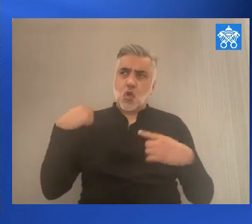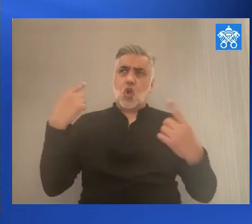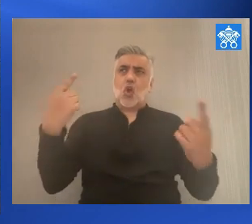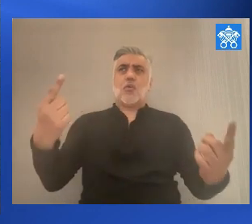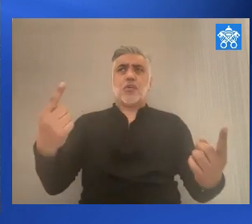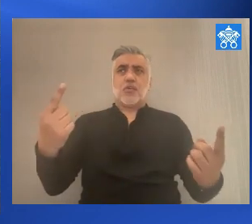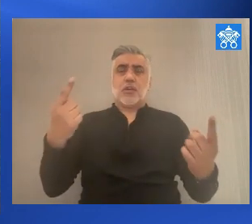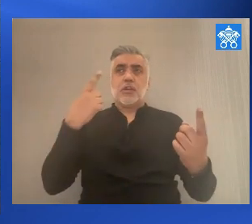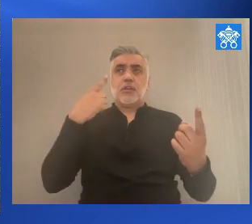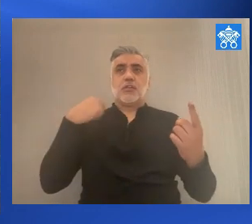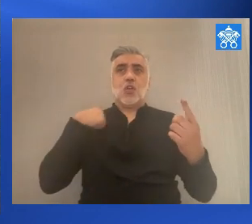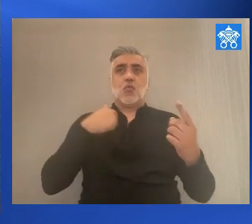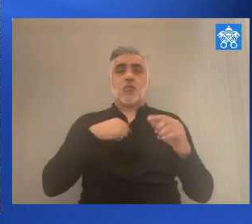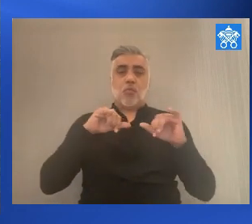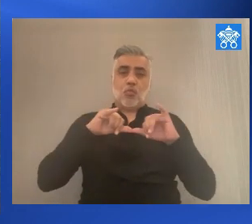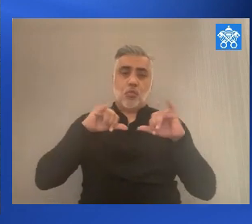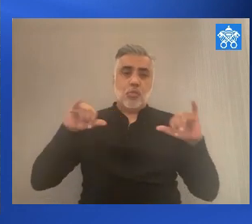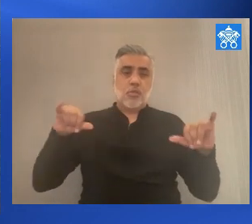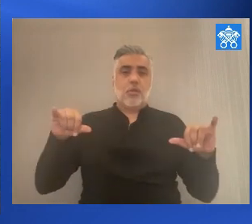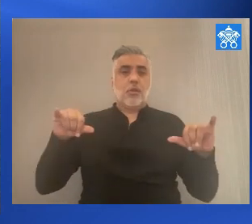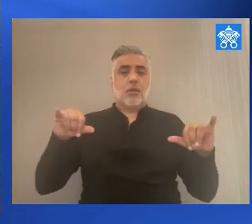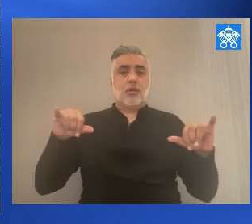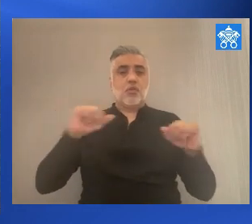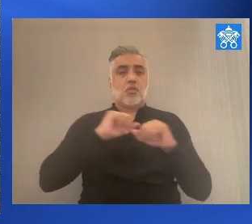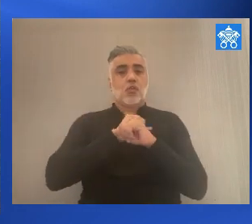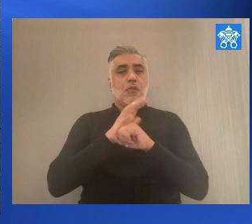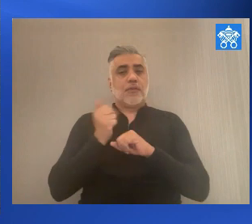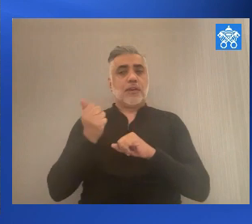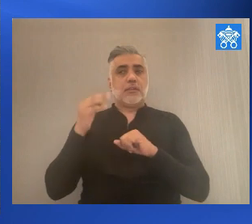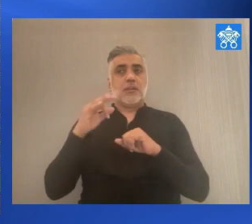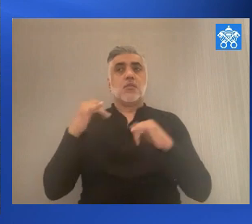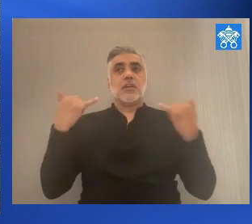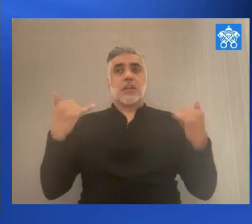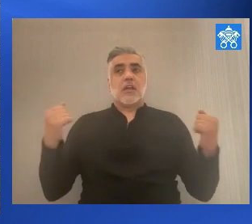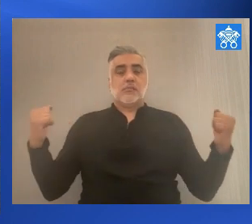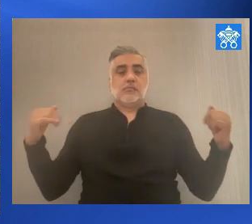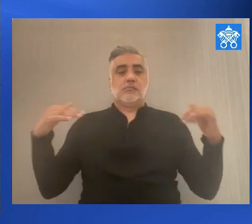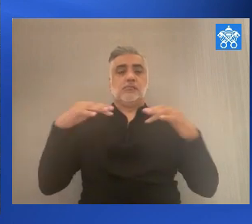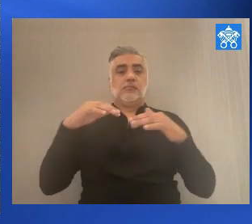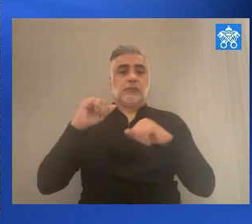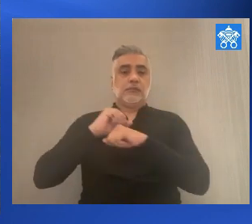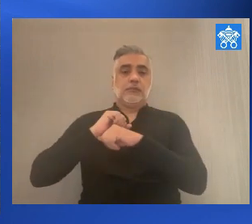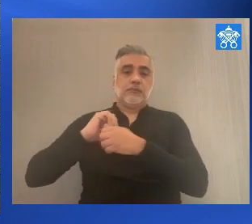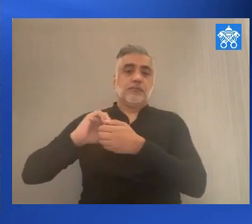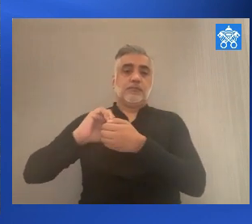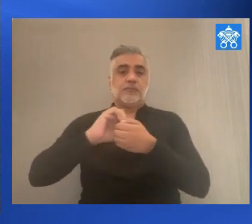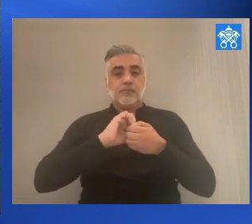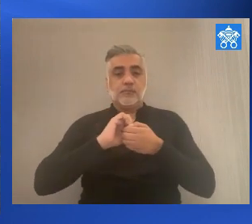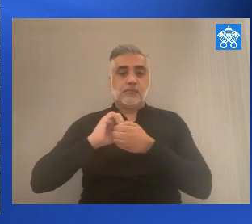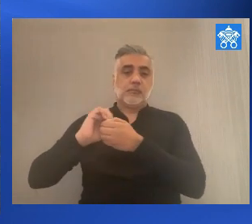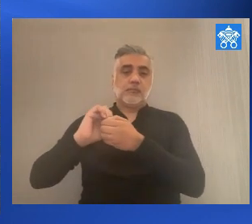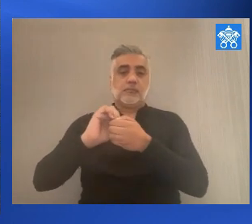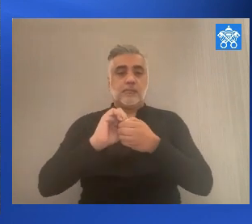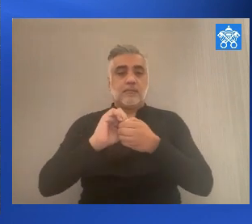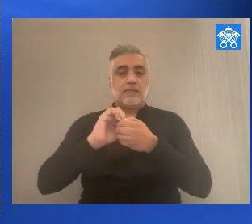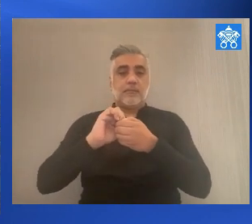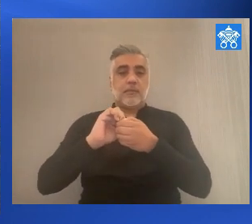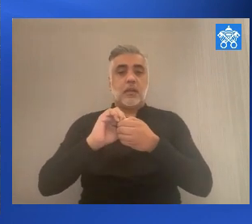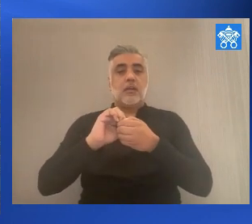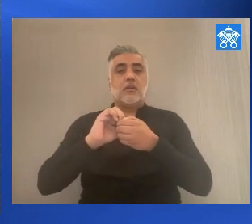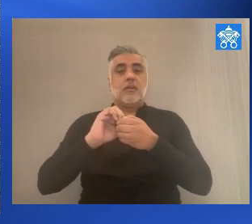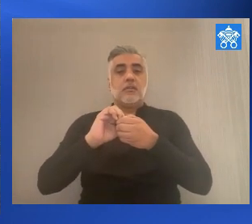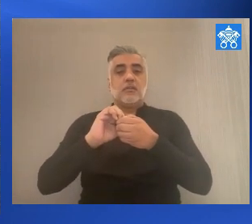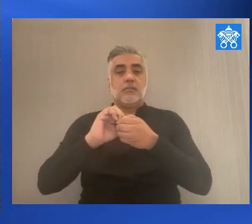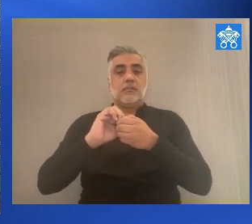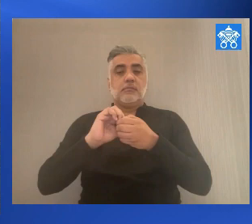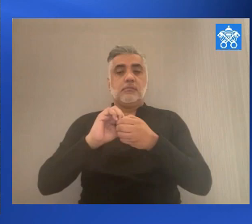to the isolation of the COVID-19 we now rediscover the joy of fraternal embrace between people and between